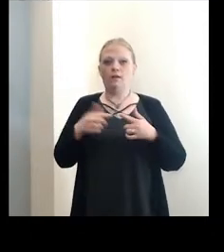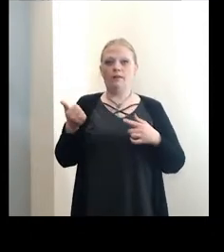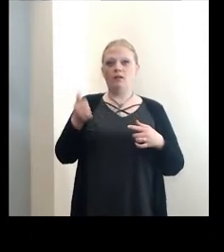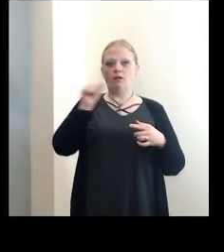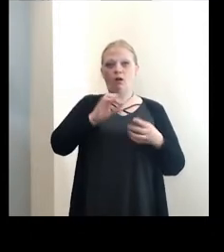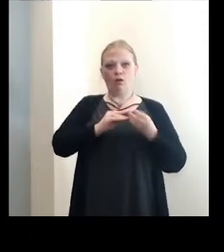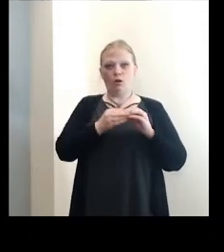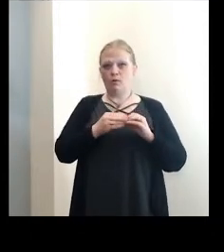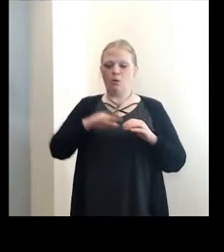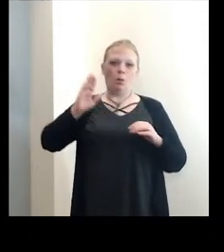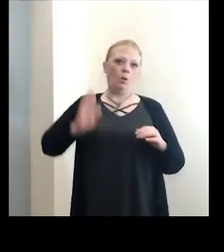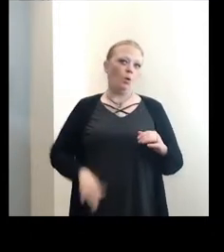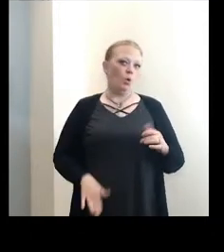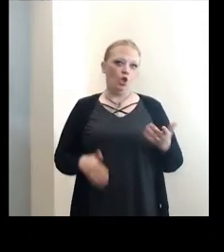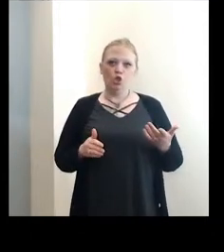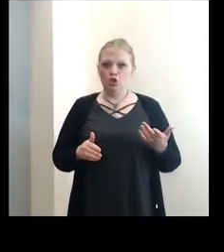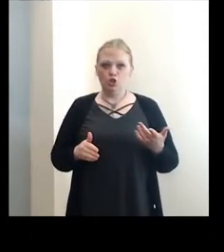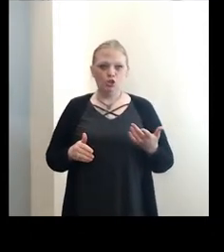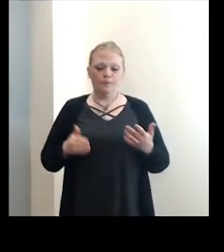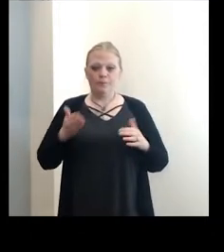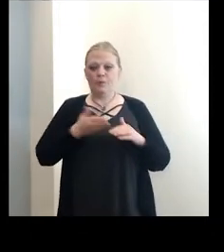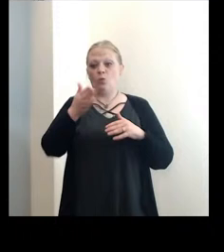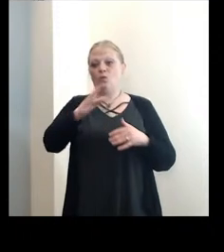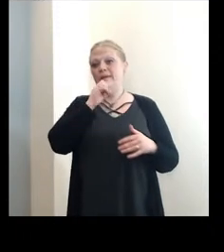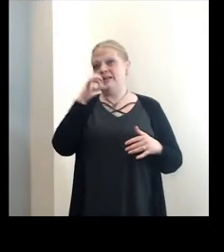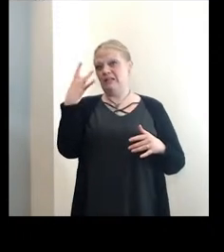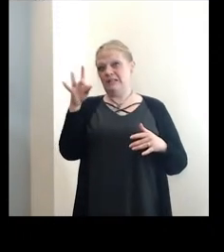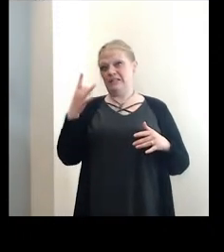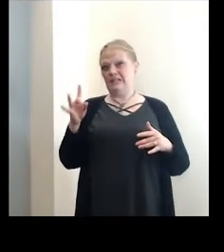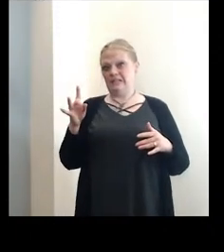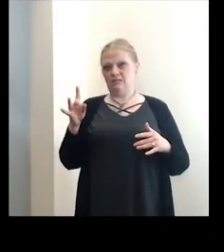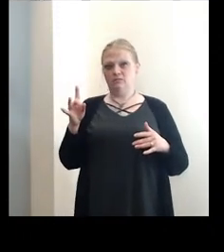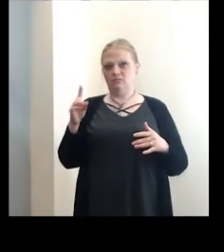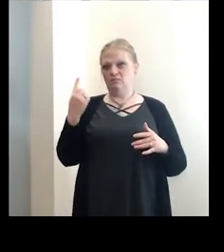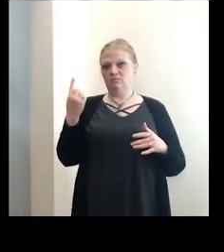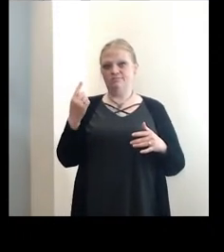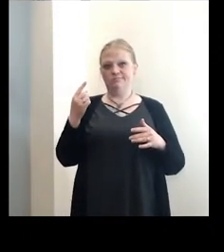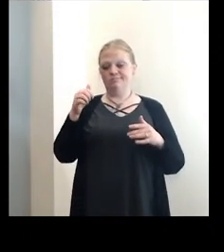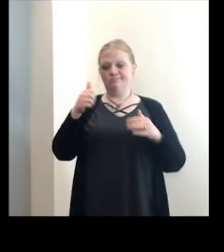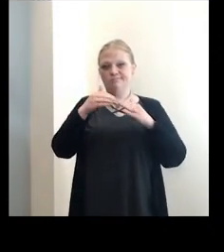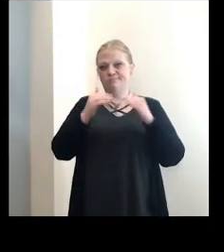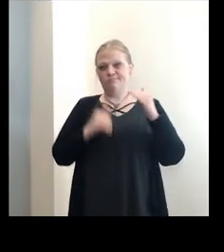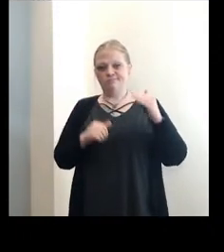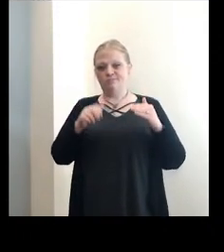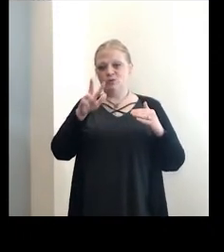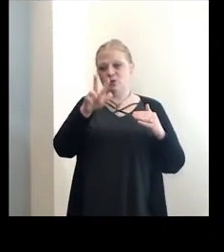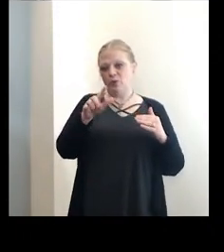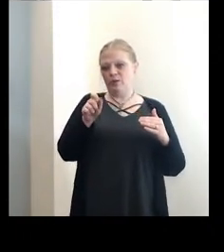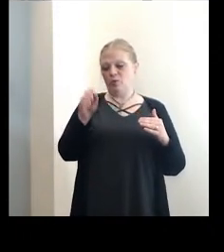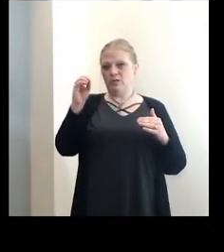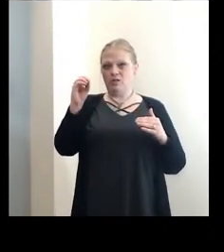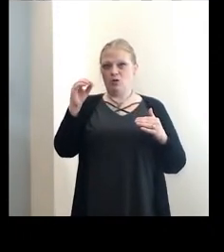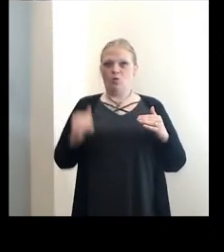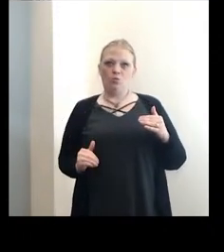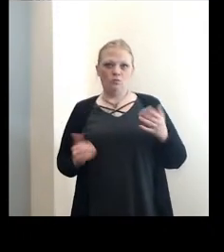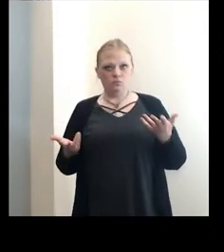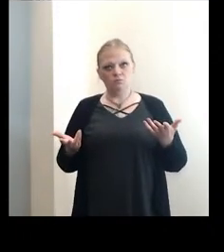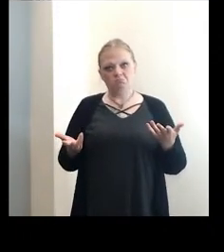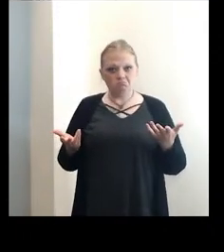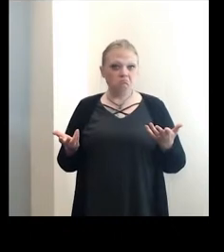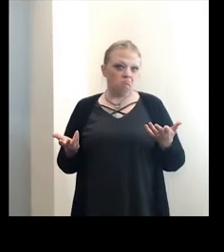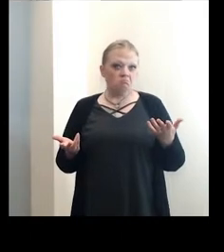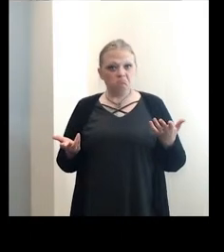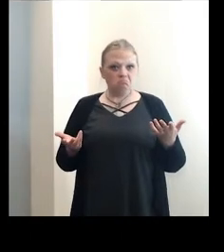they're much lower. Once you get over the age of 18, they're all under 3.0 or 3.0 and under. So